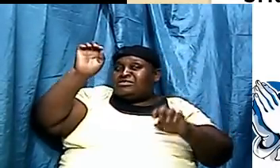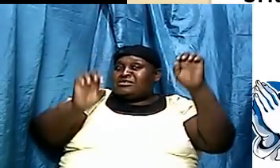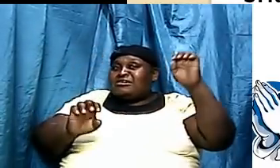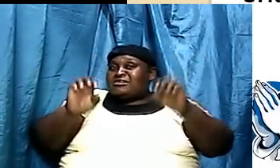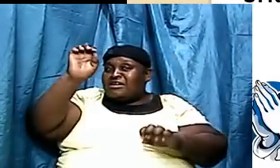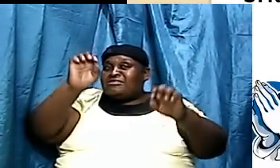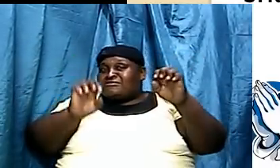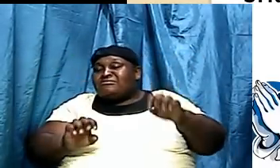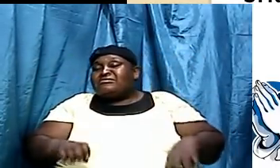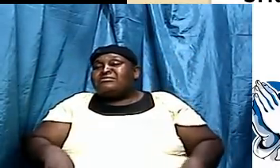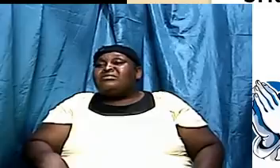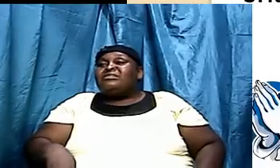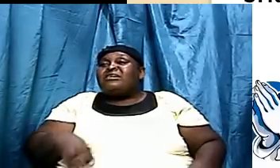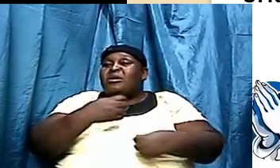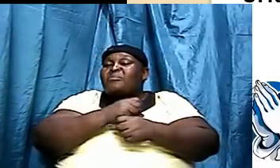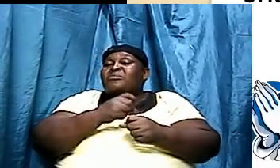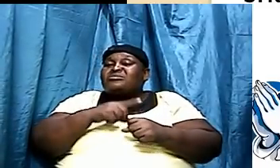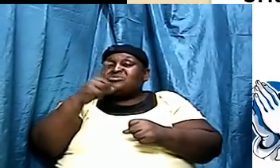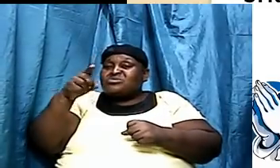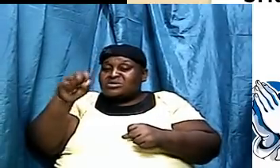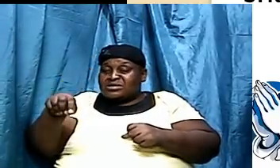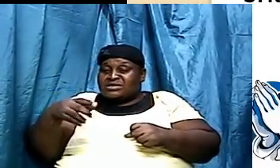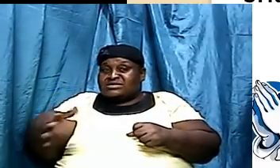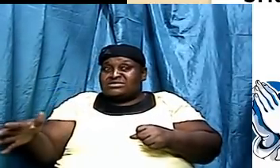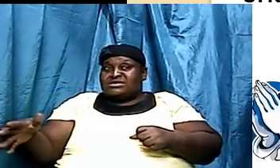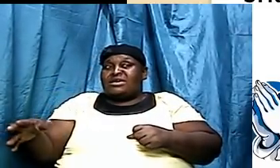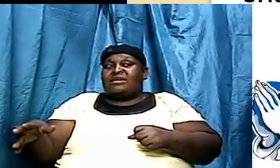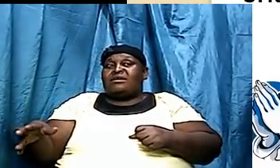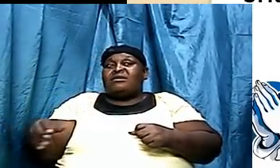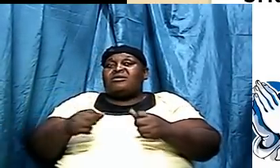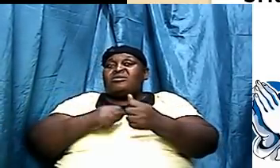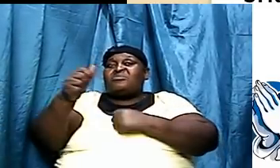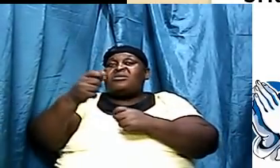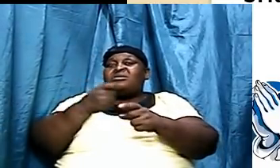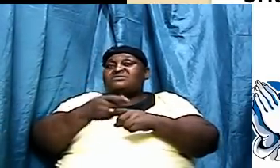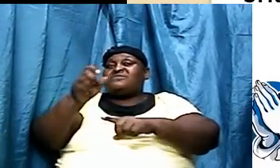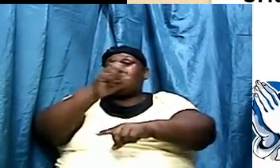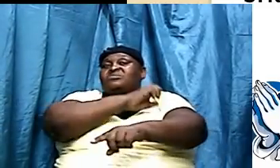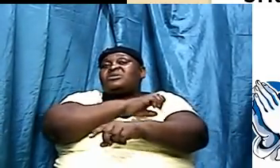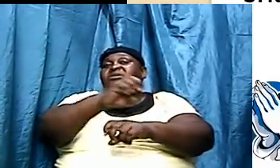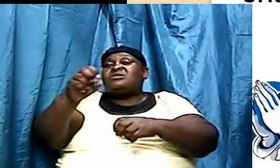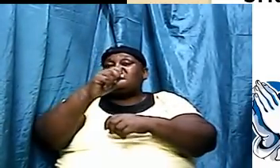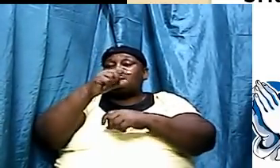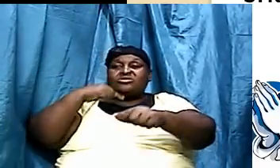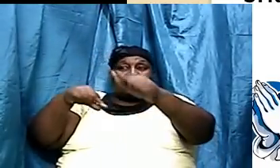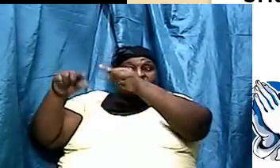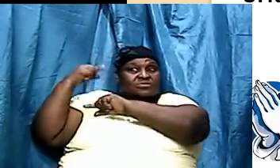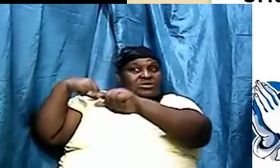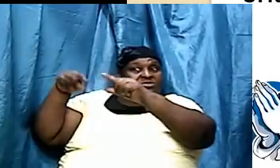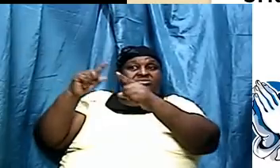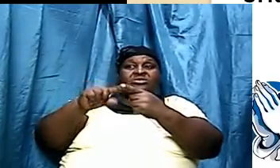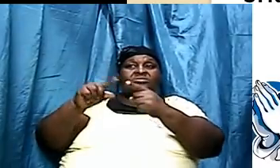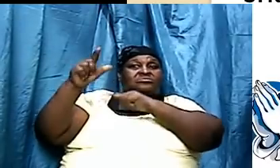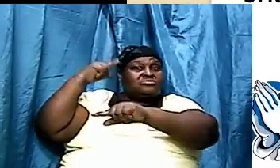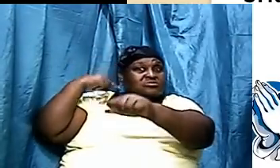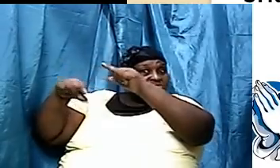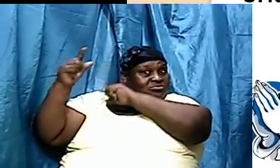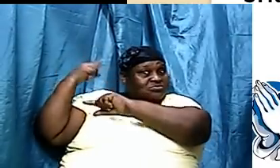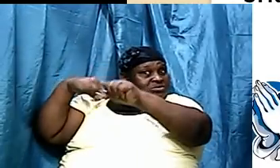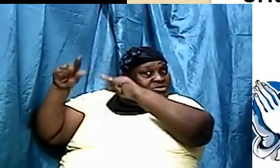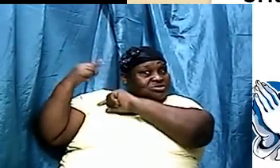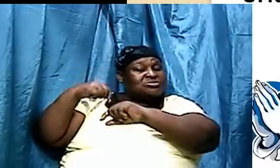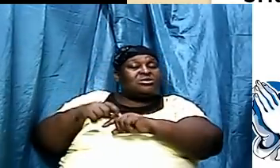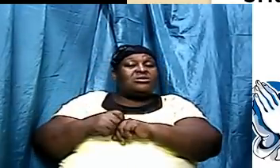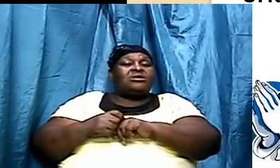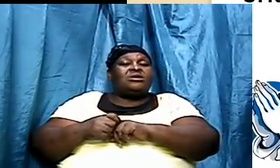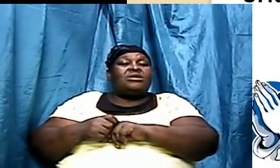passed on from generation to generation we ensure even at faith chapel that we pass on the button we don't hold on to it and tie it